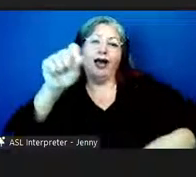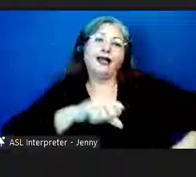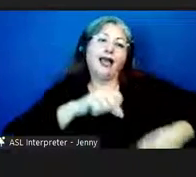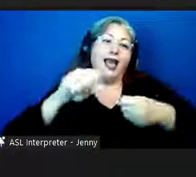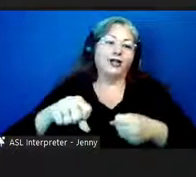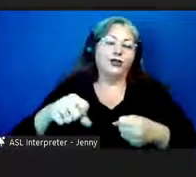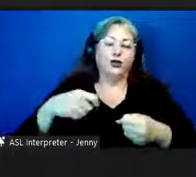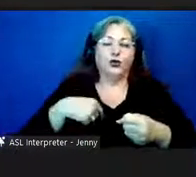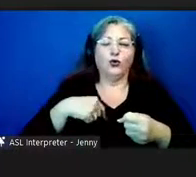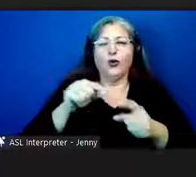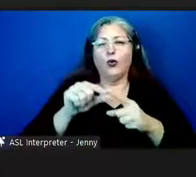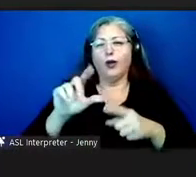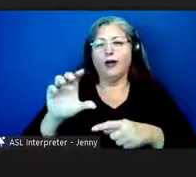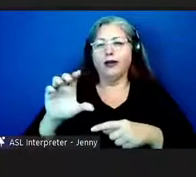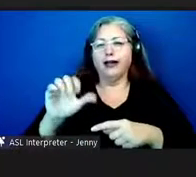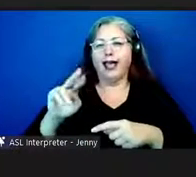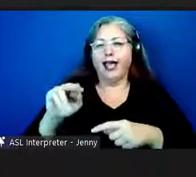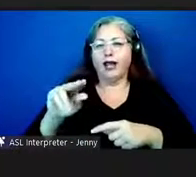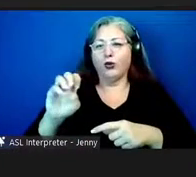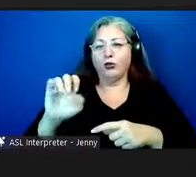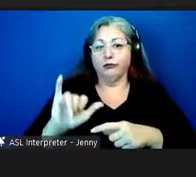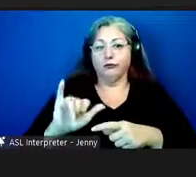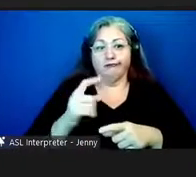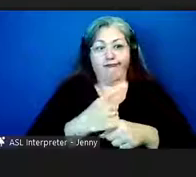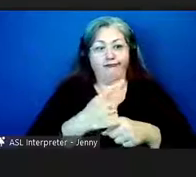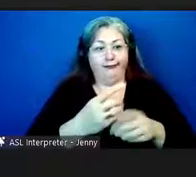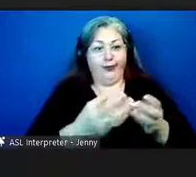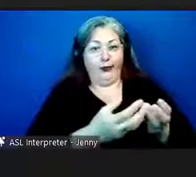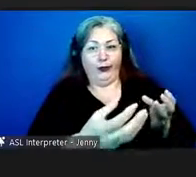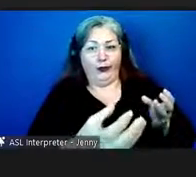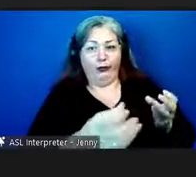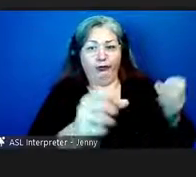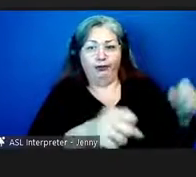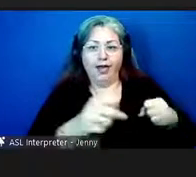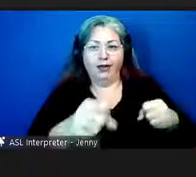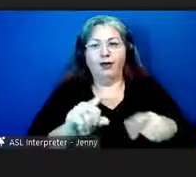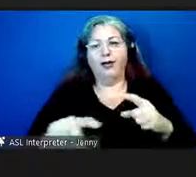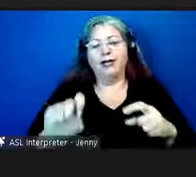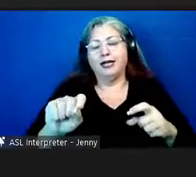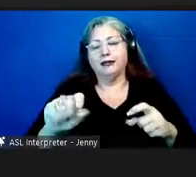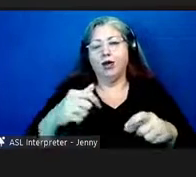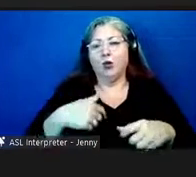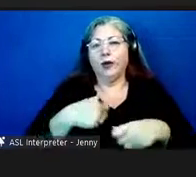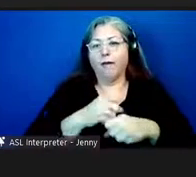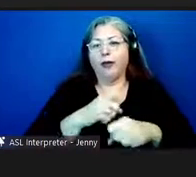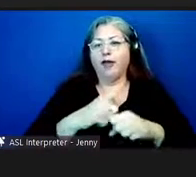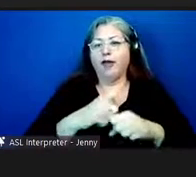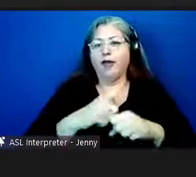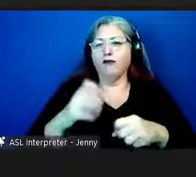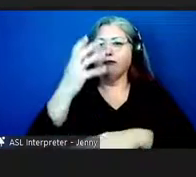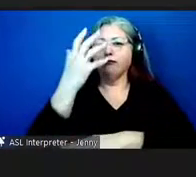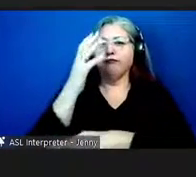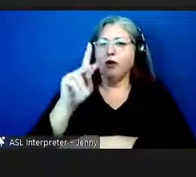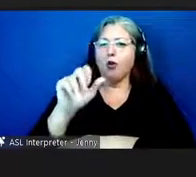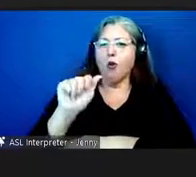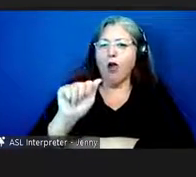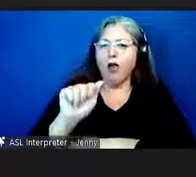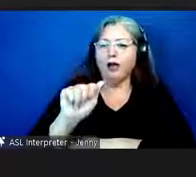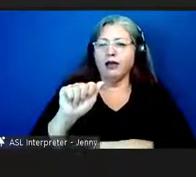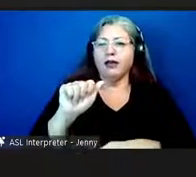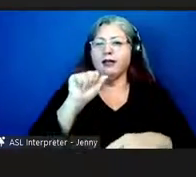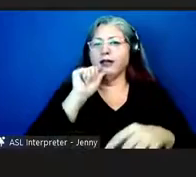in english canoe is a canoe not necessarily of course ours is made out of the core uh not the uh